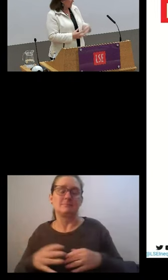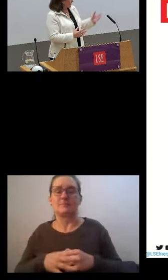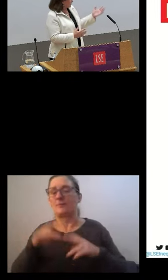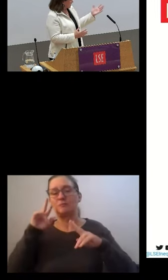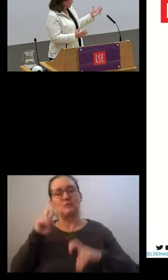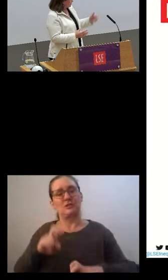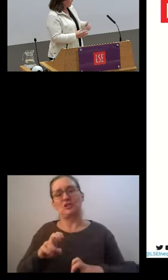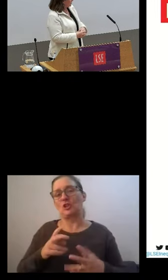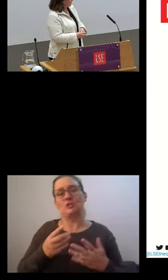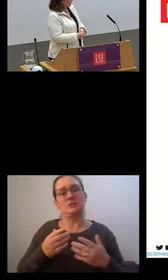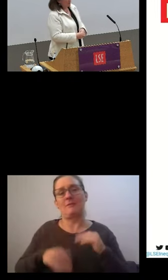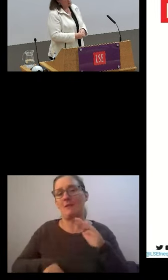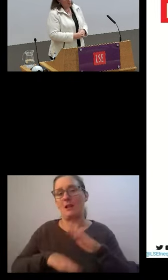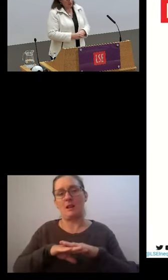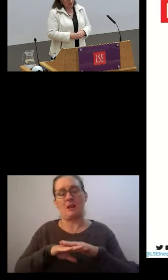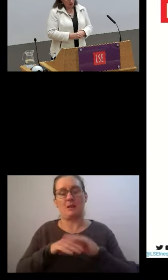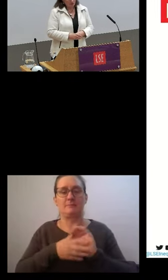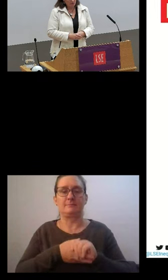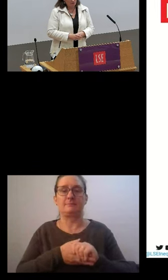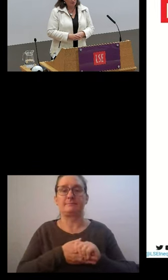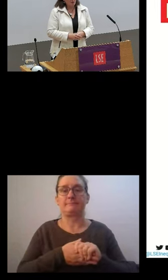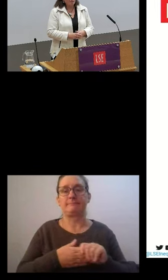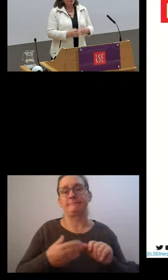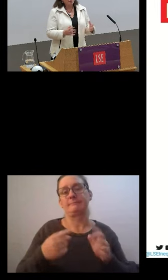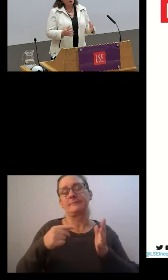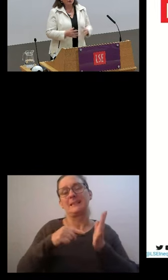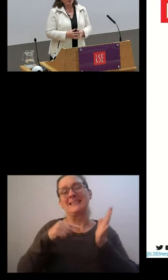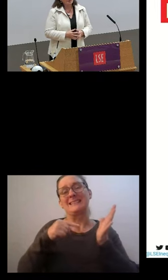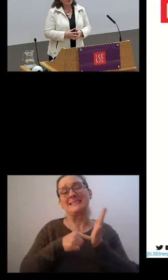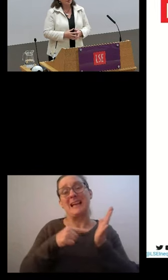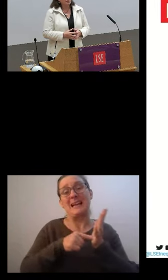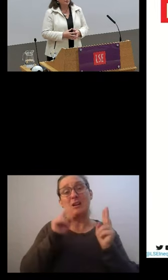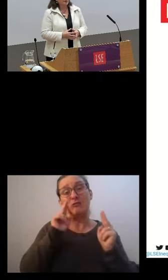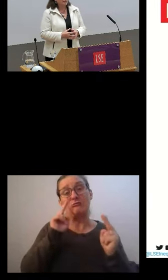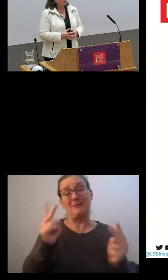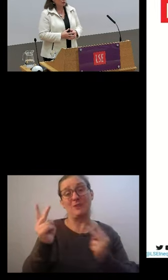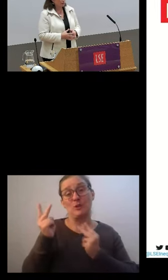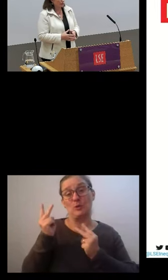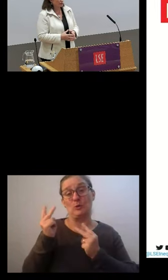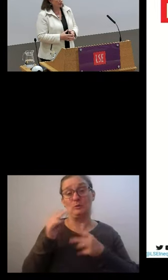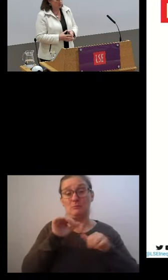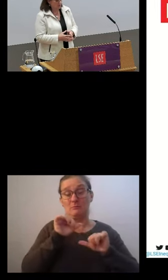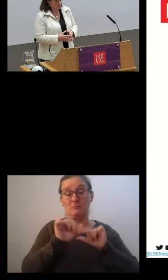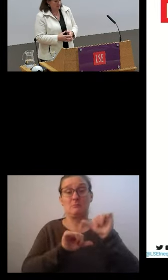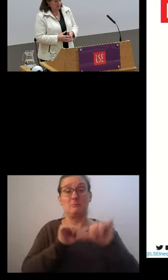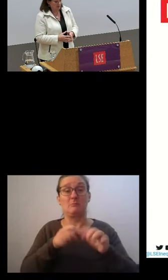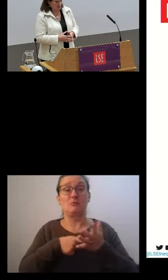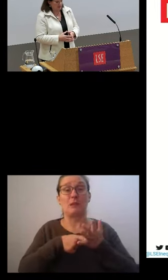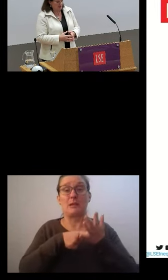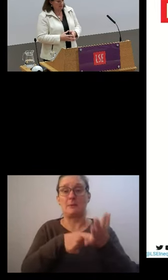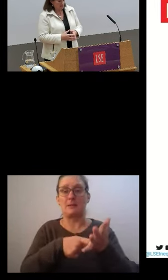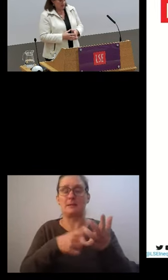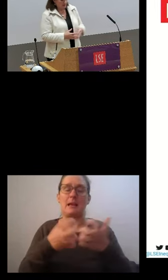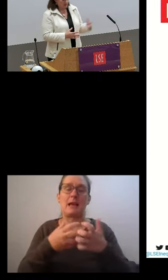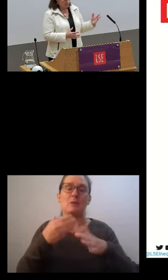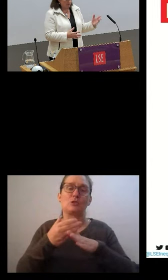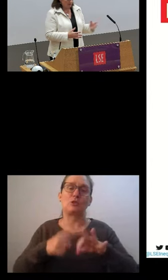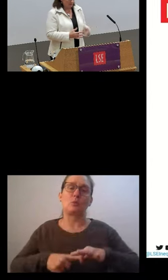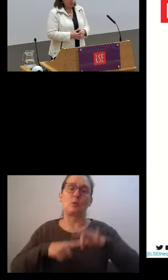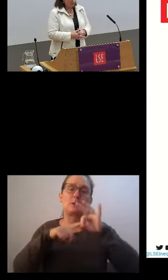We had a Taylor review a few years ago that made a series of recommendations about how to improve job quality in the UK.